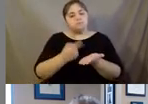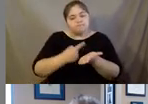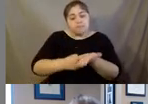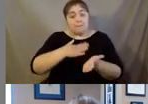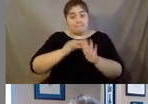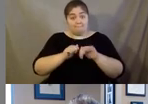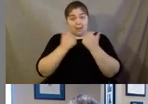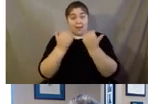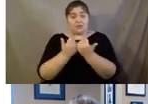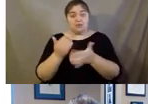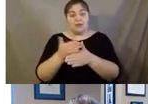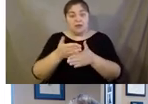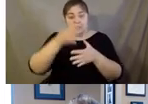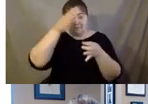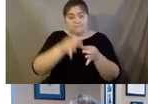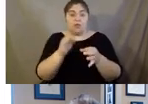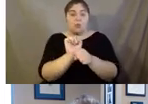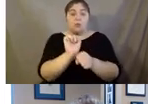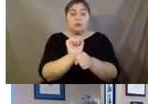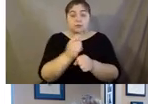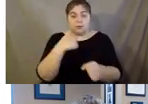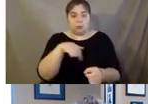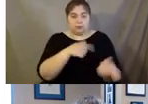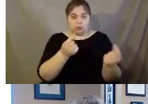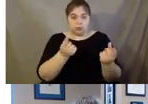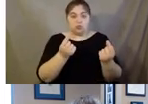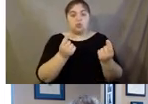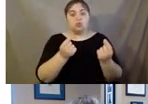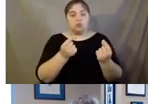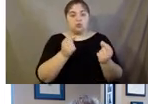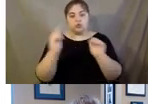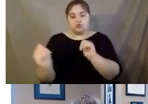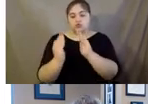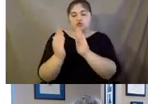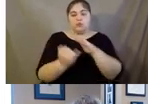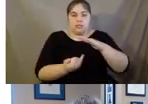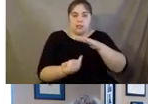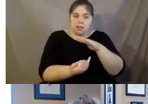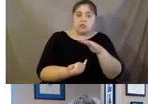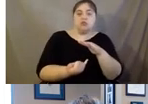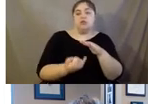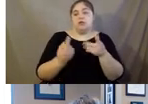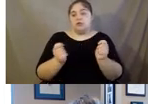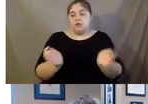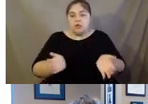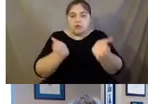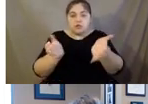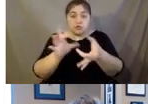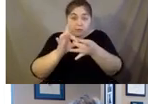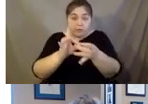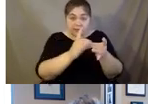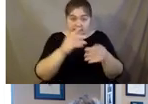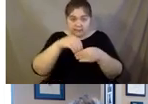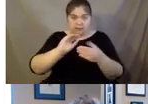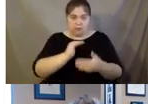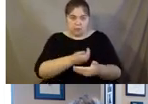interfaith works and the work that we do, um, to address isolation and, and promote connectedness in our community. So, so